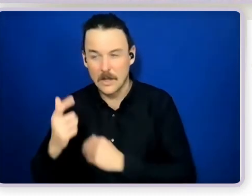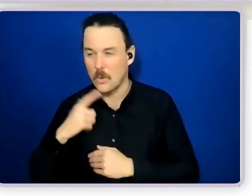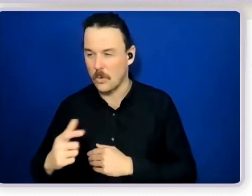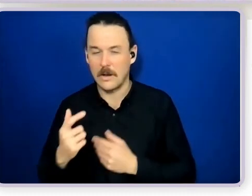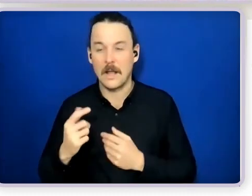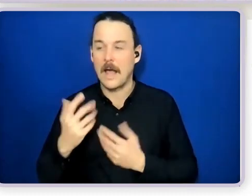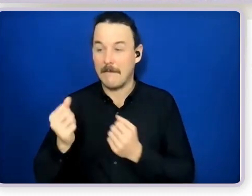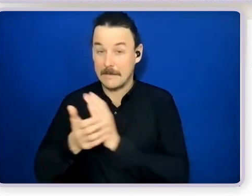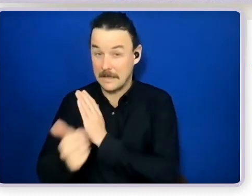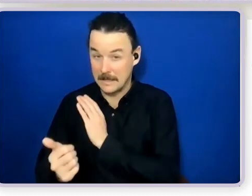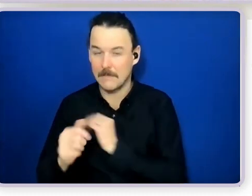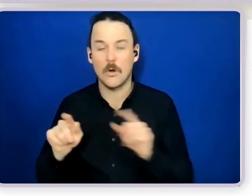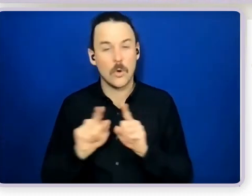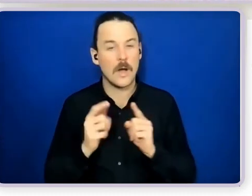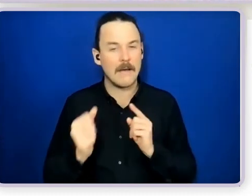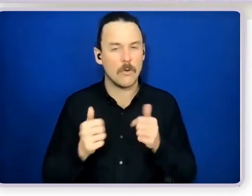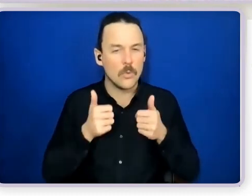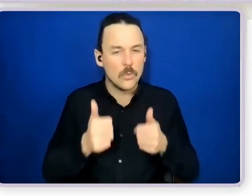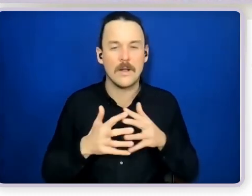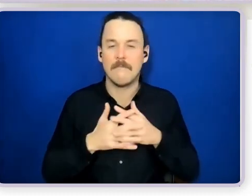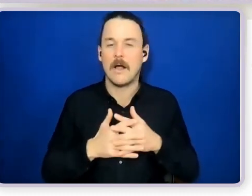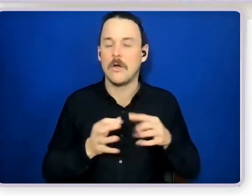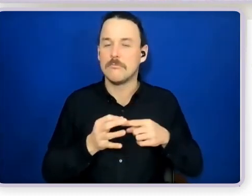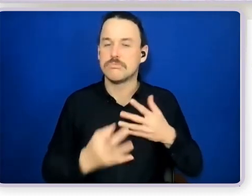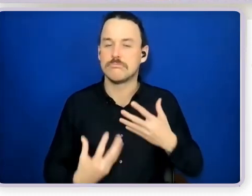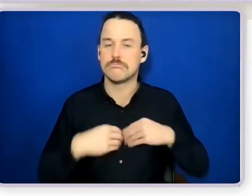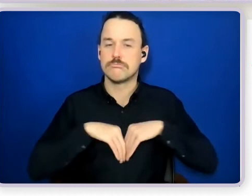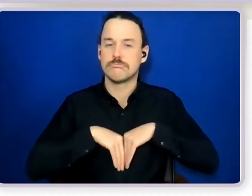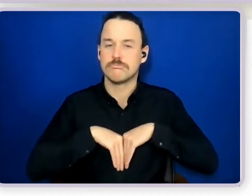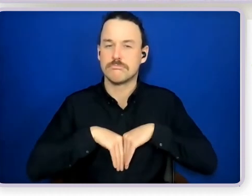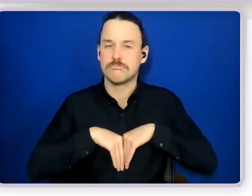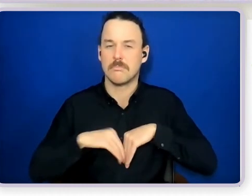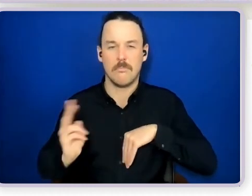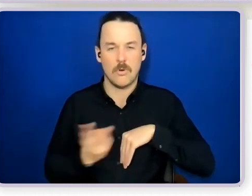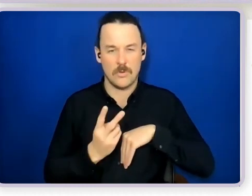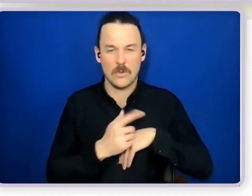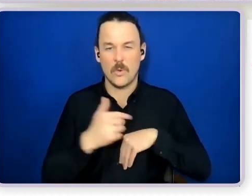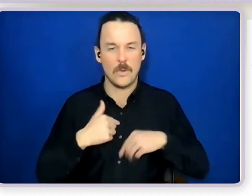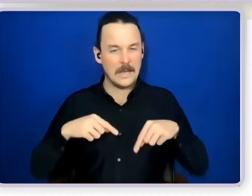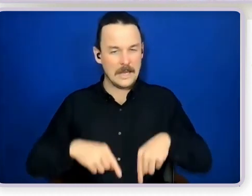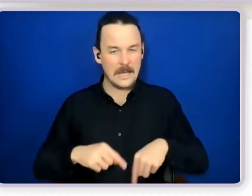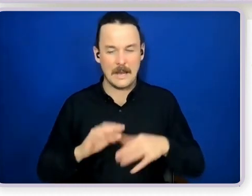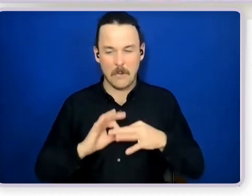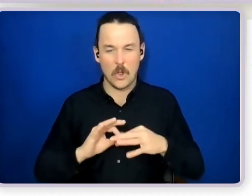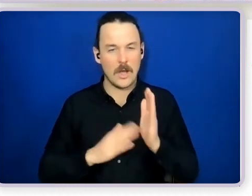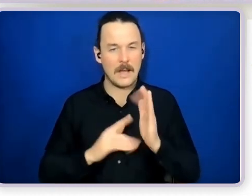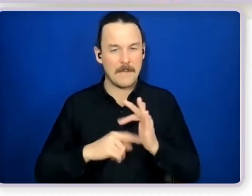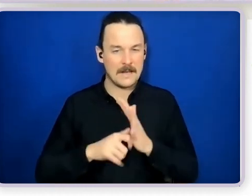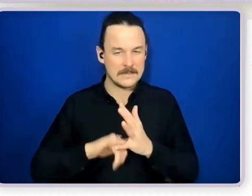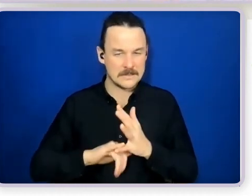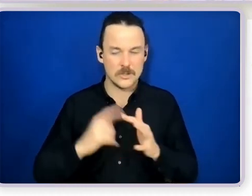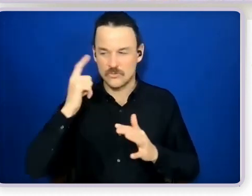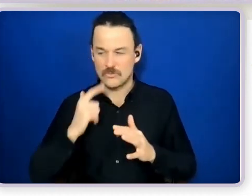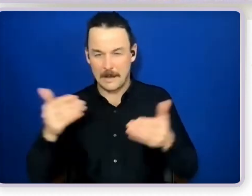that's what we we do here at belonging matters we do match the skill with the values as well so trying to teach people to become facilitators